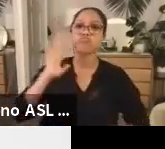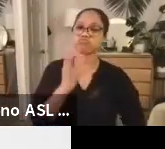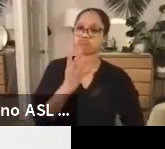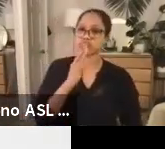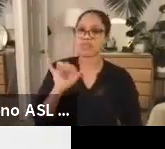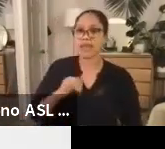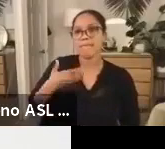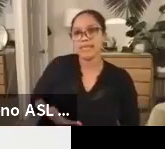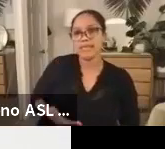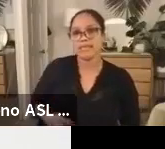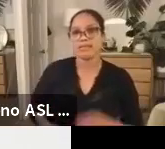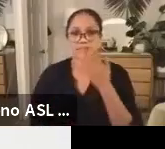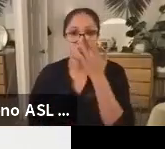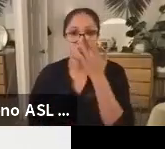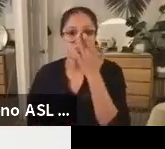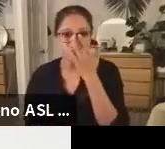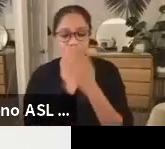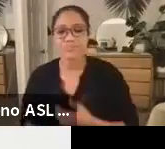grow and expand.